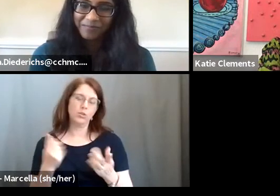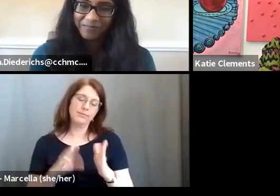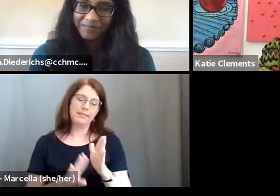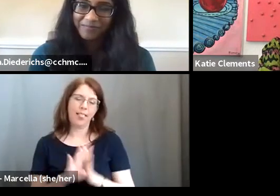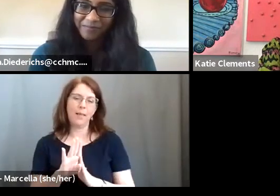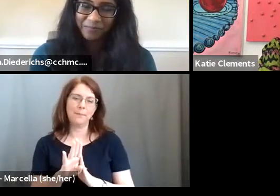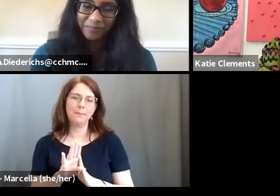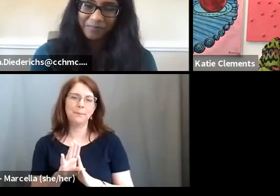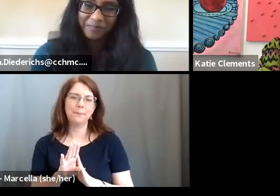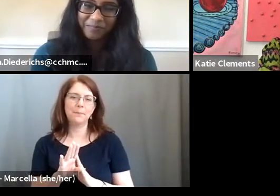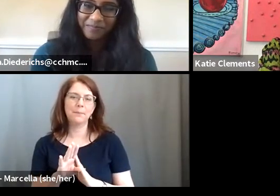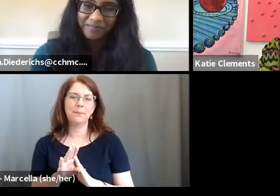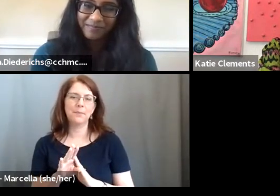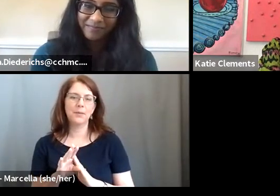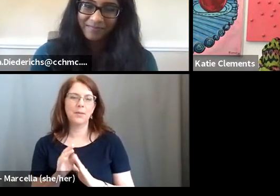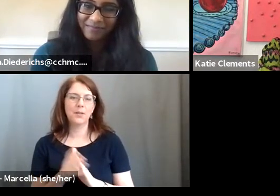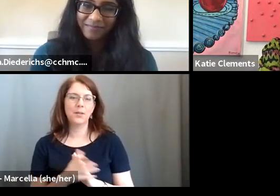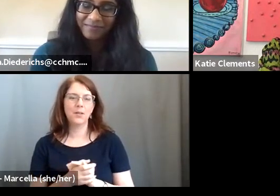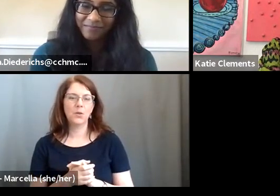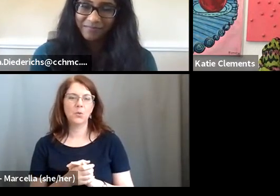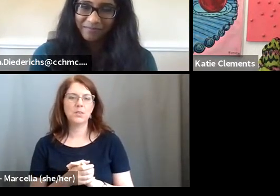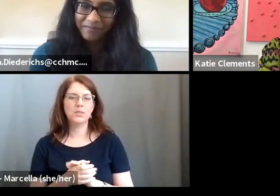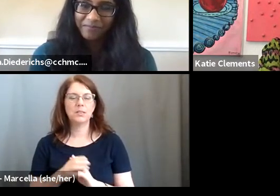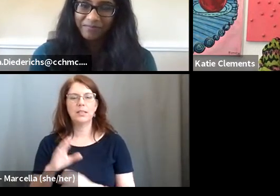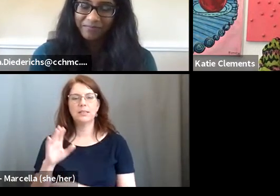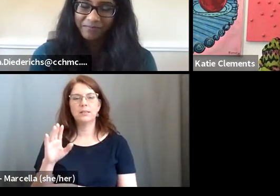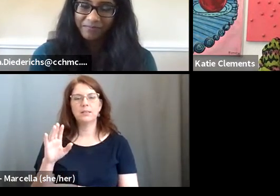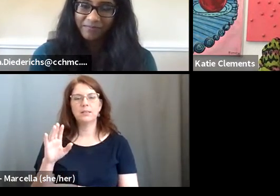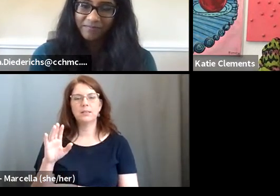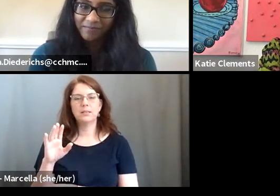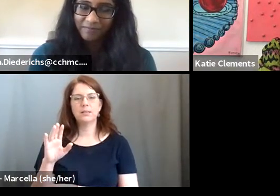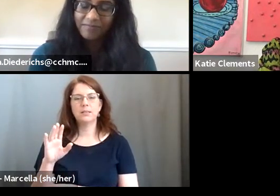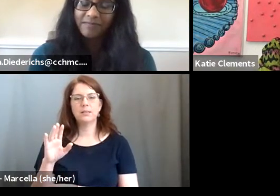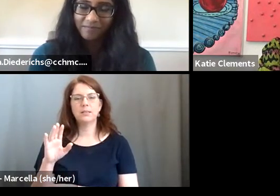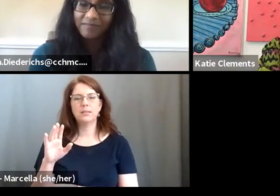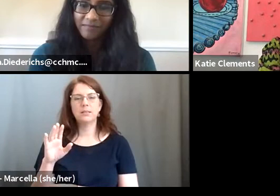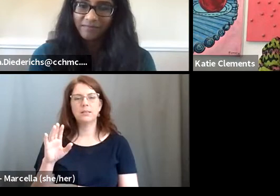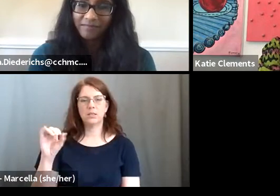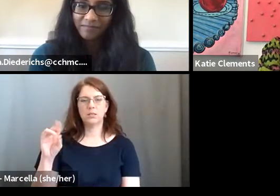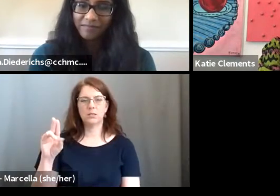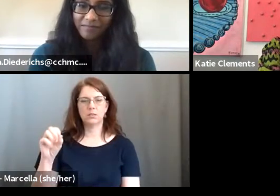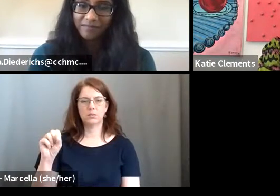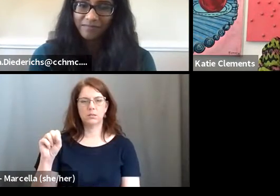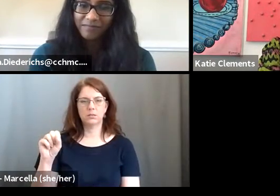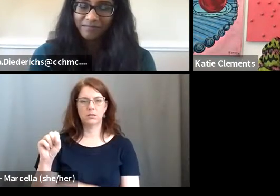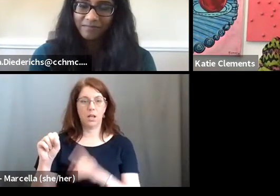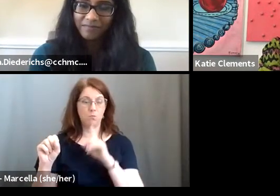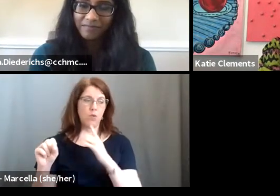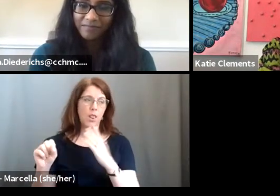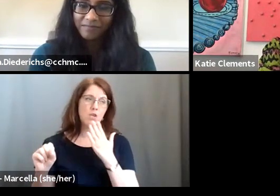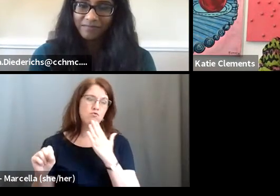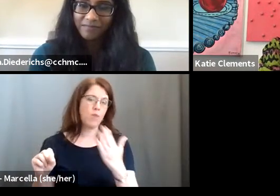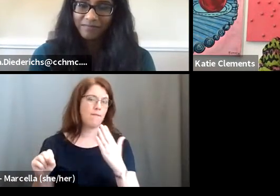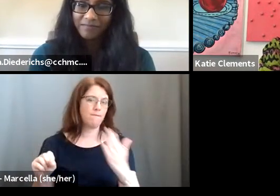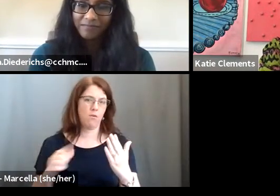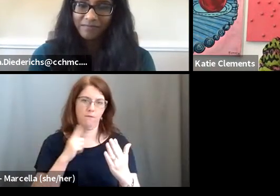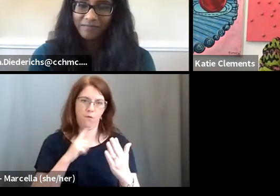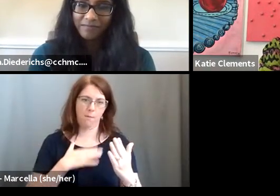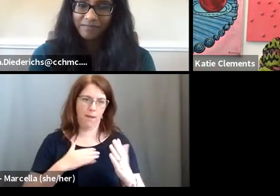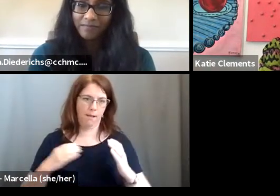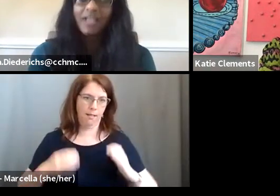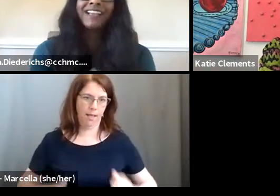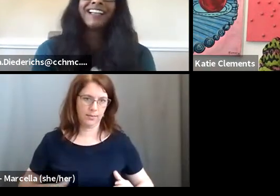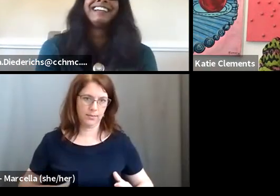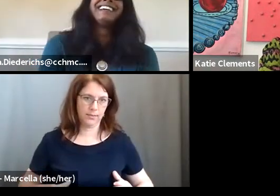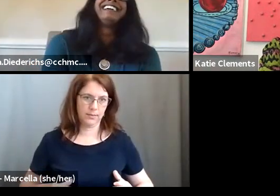was, um, ability to be gracious. Um, I'm very grateful for the clients I have, um, especially Cincinnati